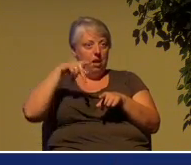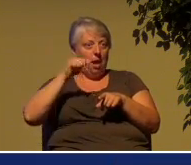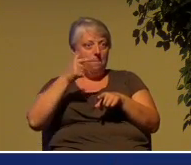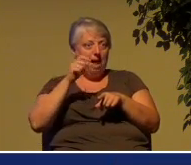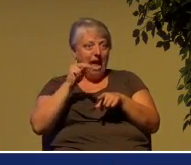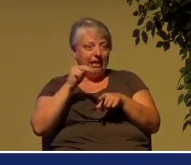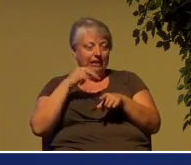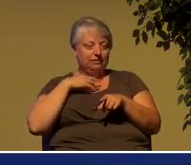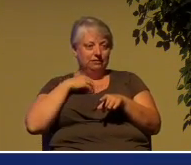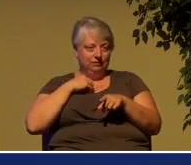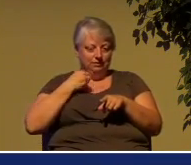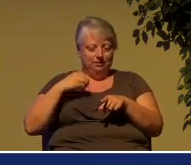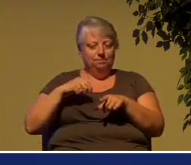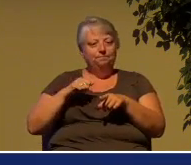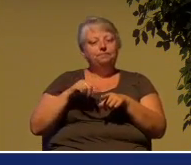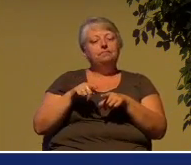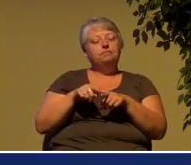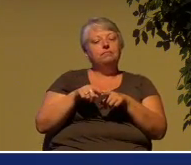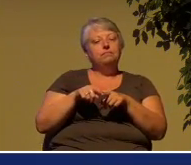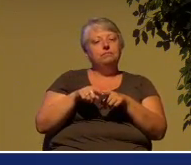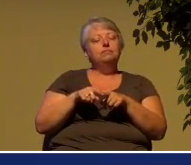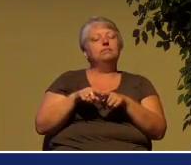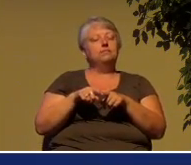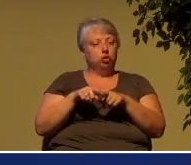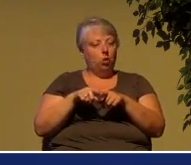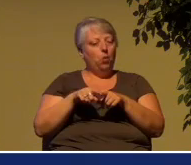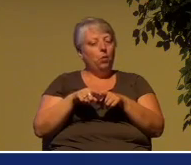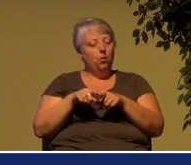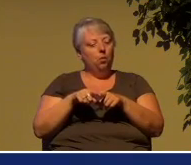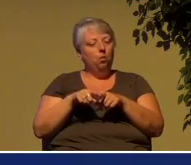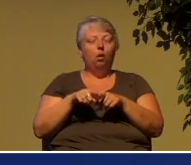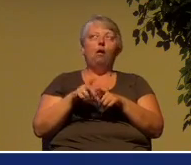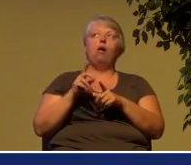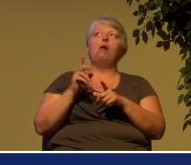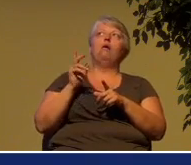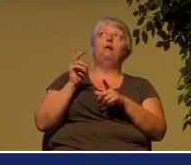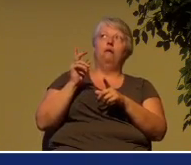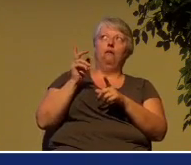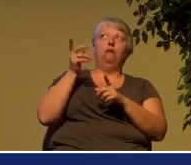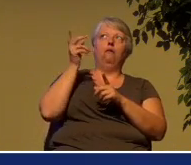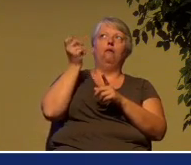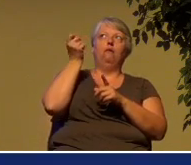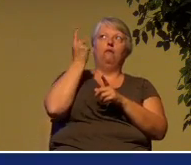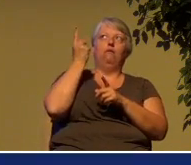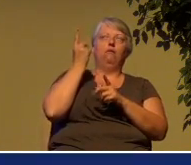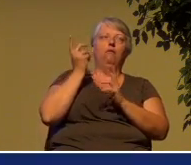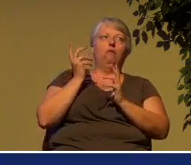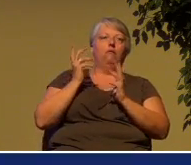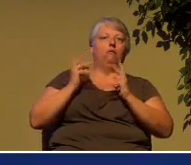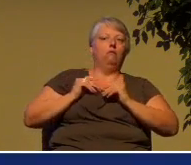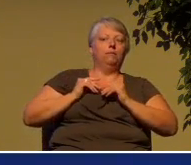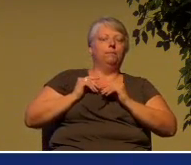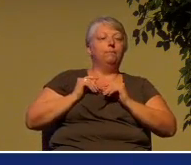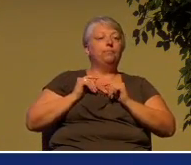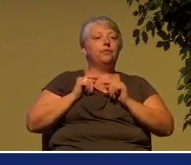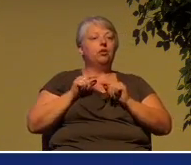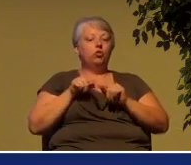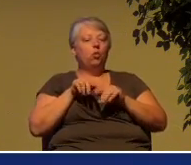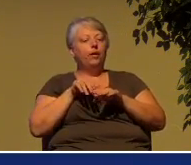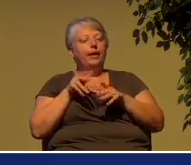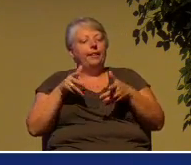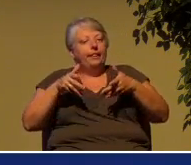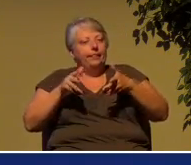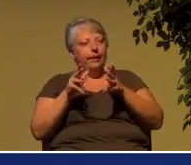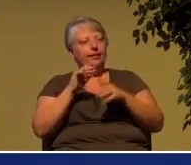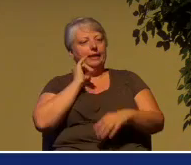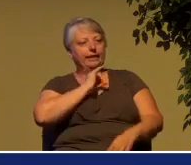can read about it in the Old Testament, delegations of the Israelites came back and they resettled in the land.